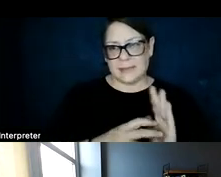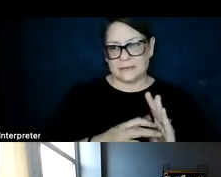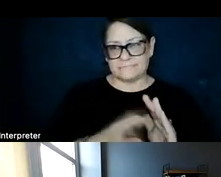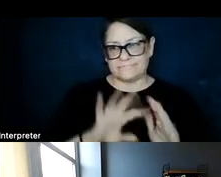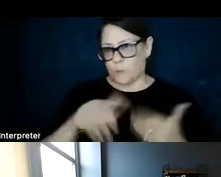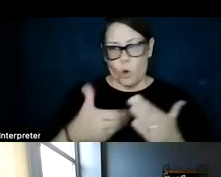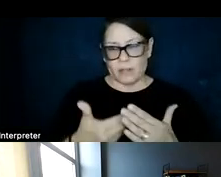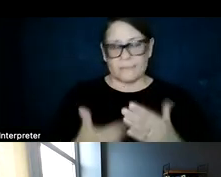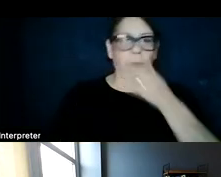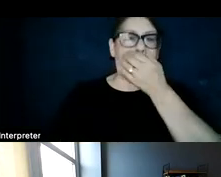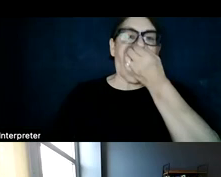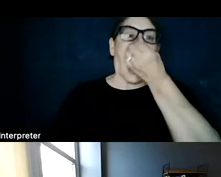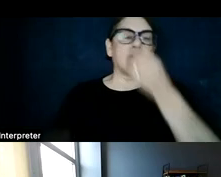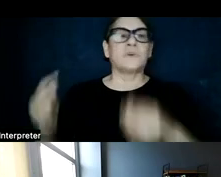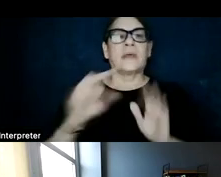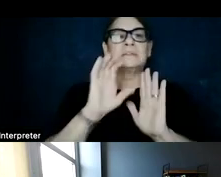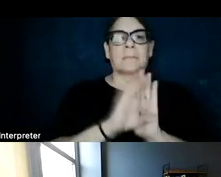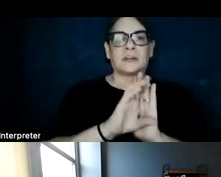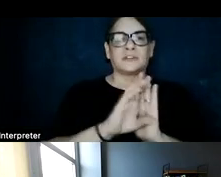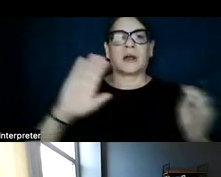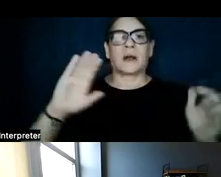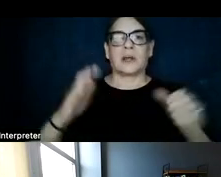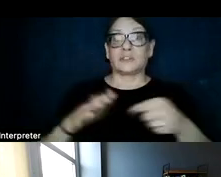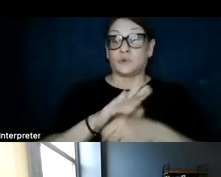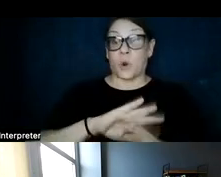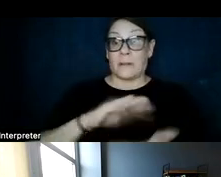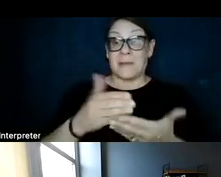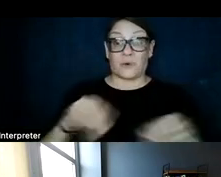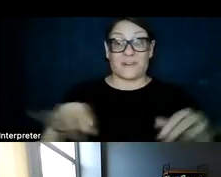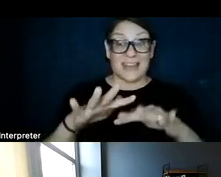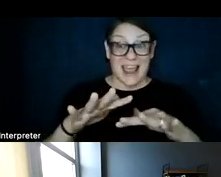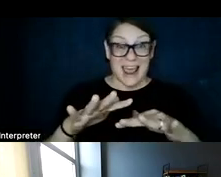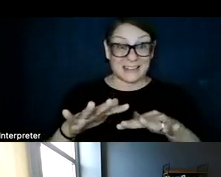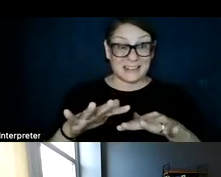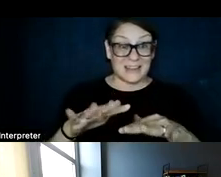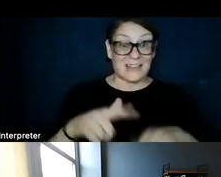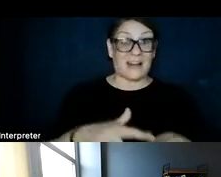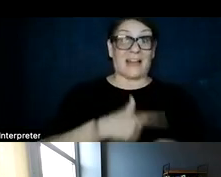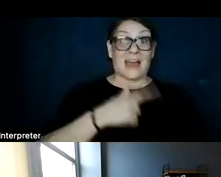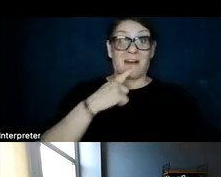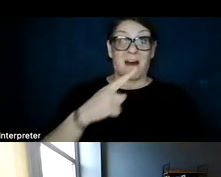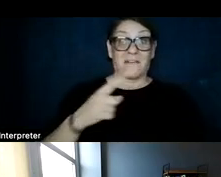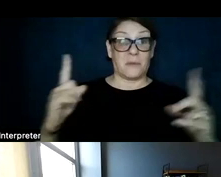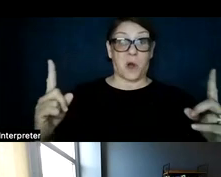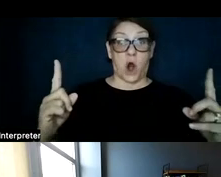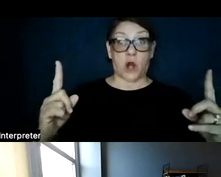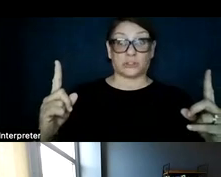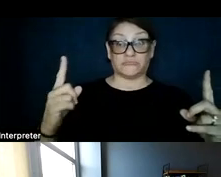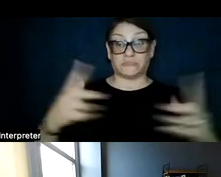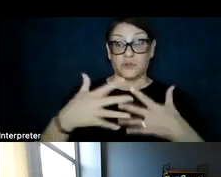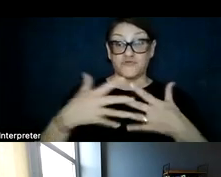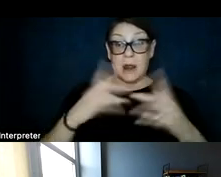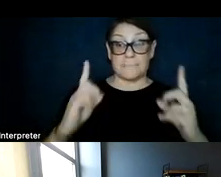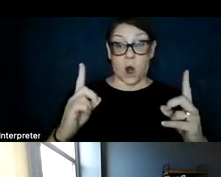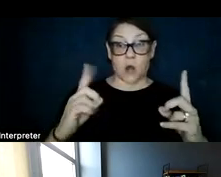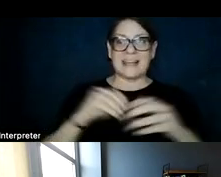this is a figure that compares that total amount of land area, the length of these grade bars in